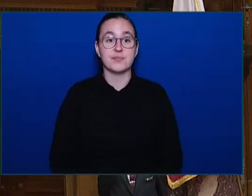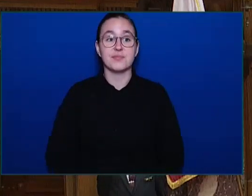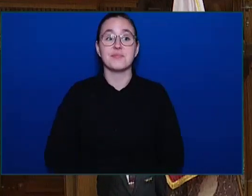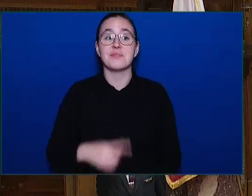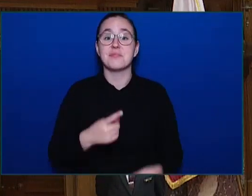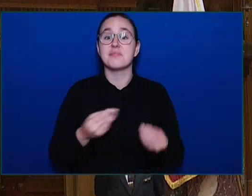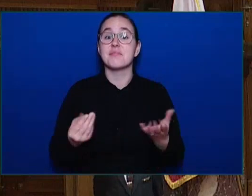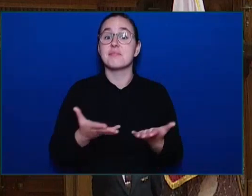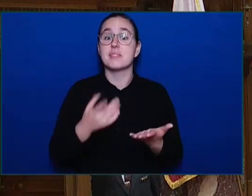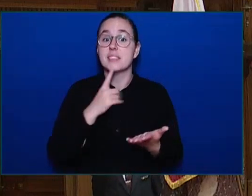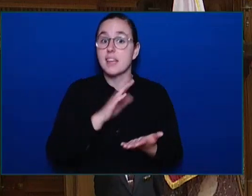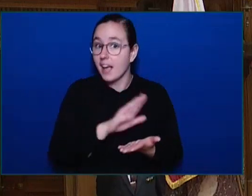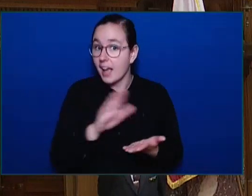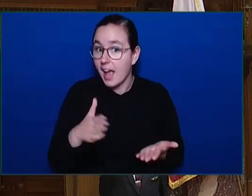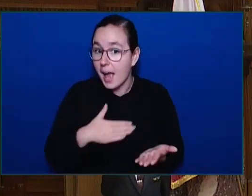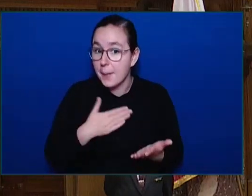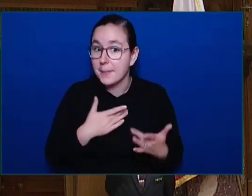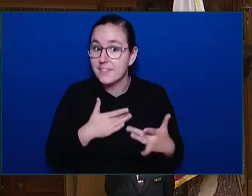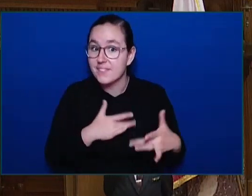minutes.